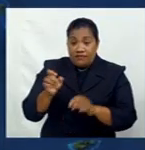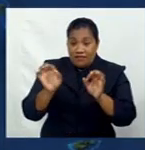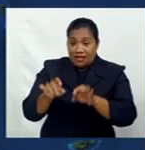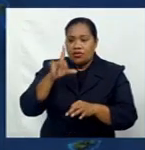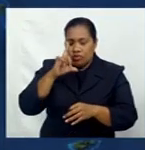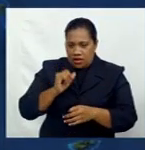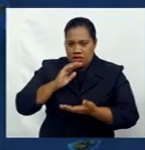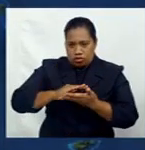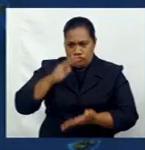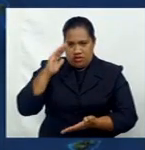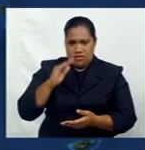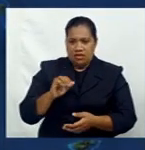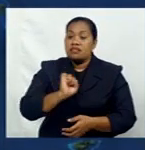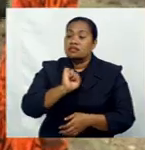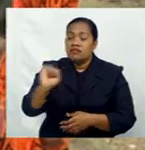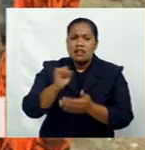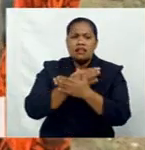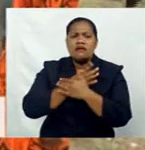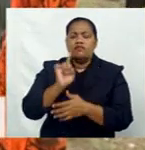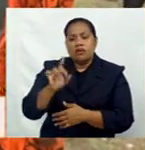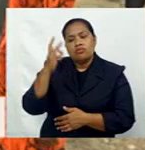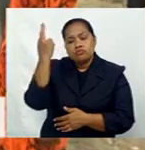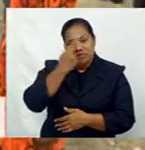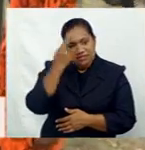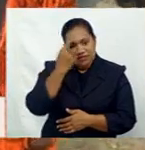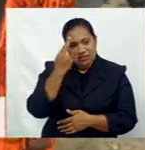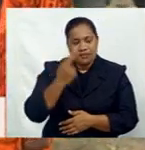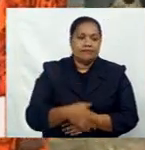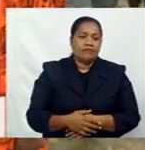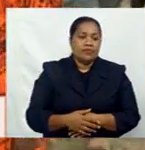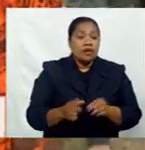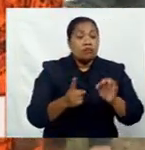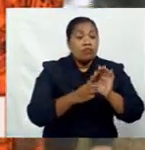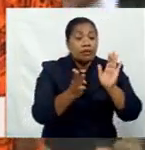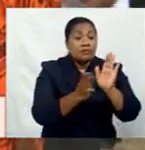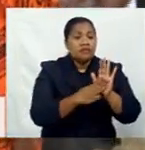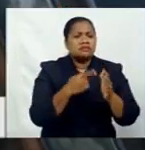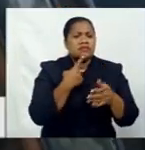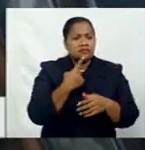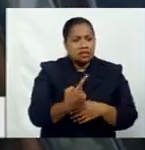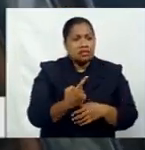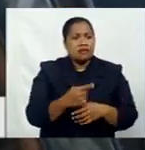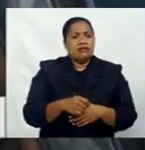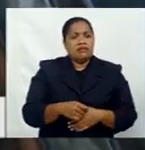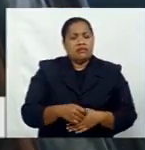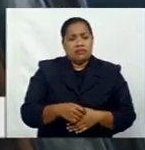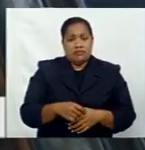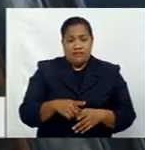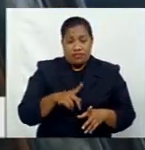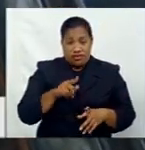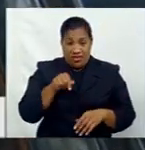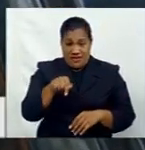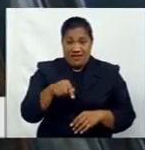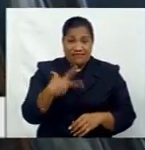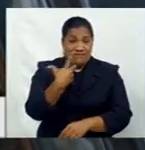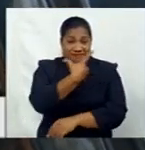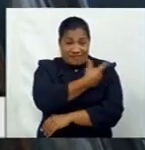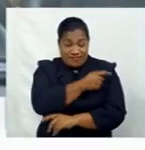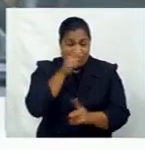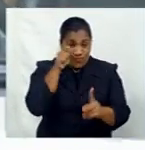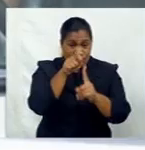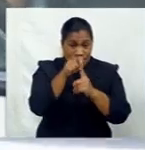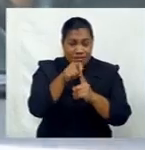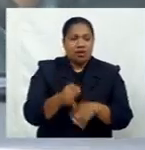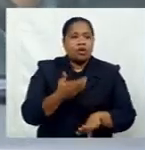same time putting their loved ones at risk. The Prime Minister adds meeting the vaccination target will be a new dawn for Fiji, and the government